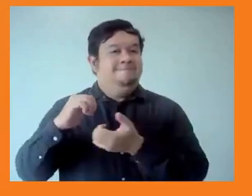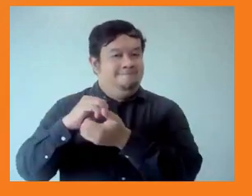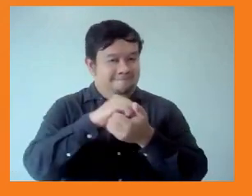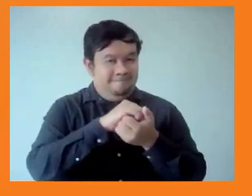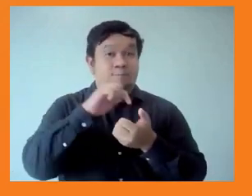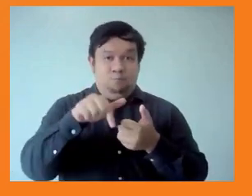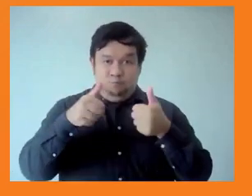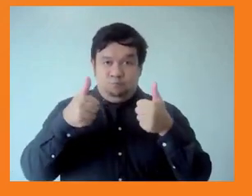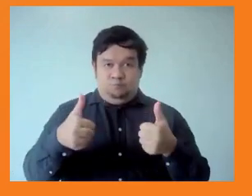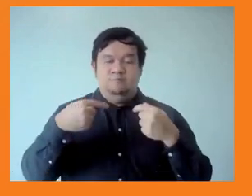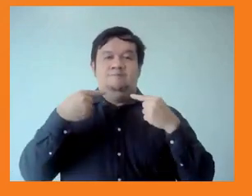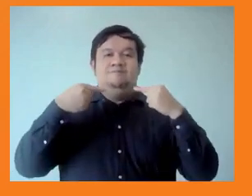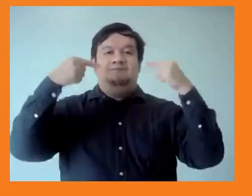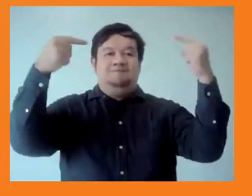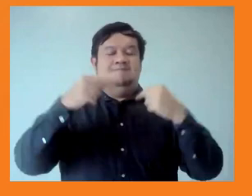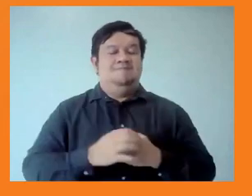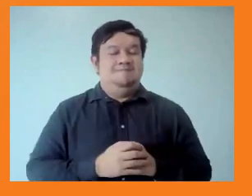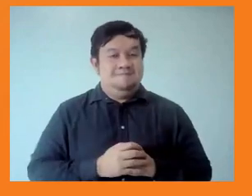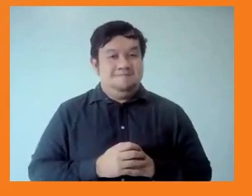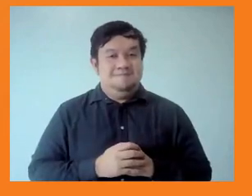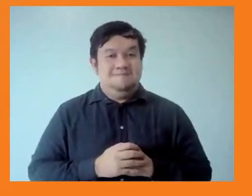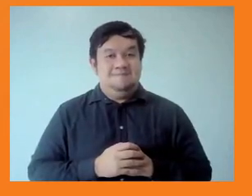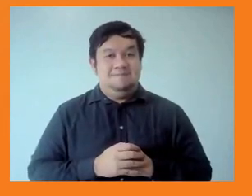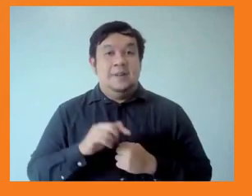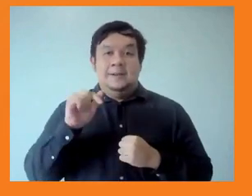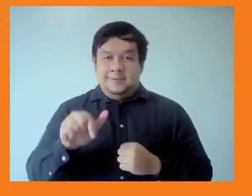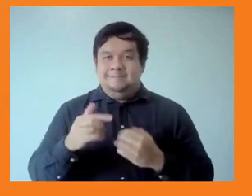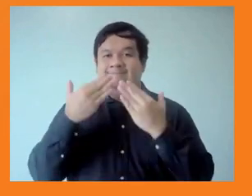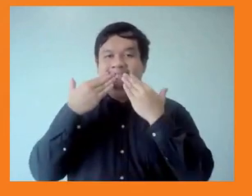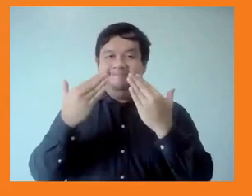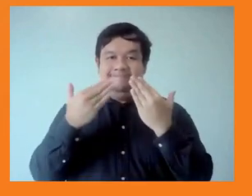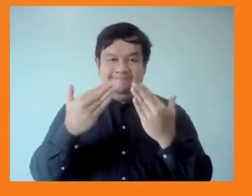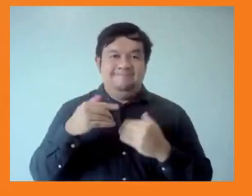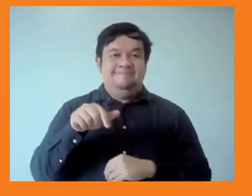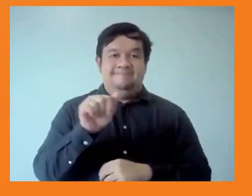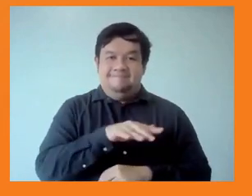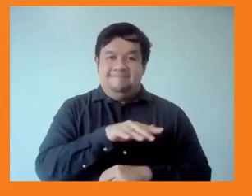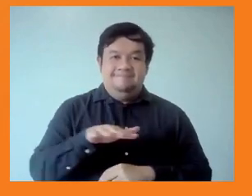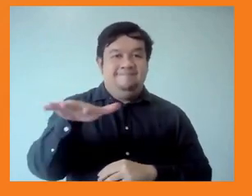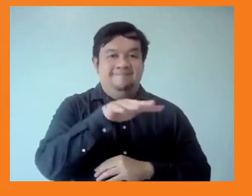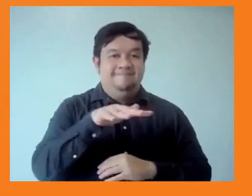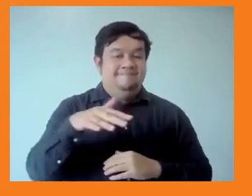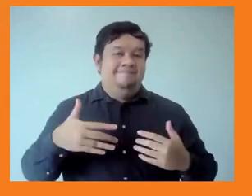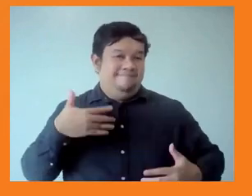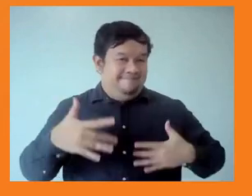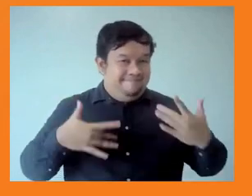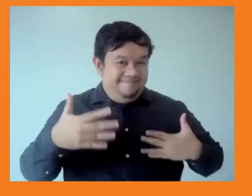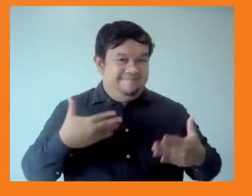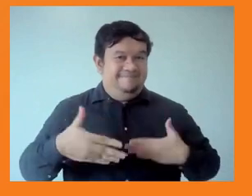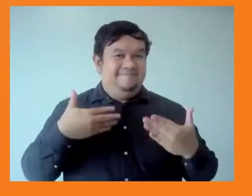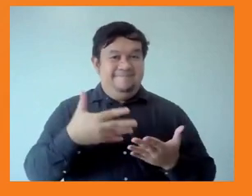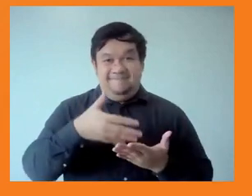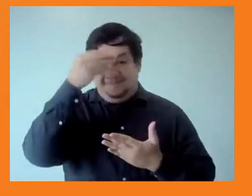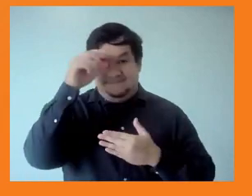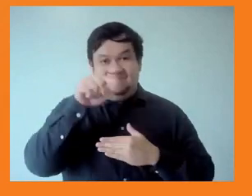would like to thank you all for a very fruitful and very exciting morning of exchanging ideas. Thank you very much,